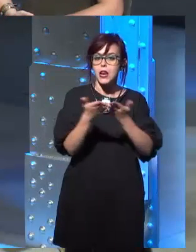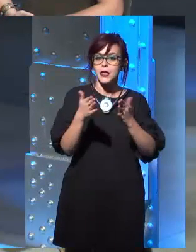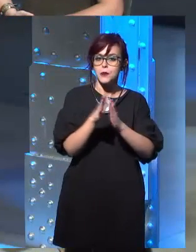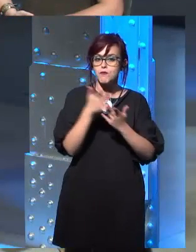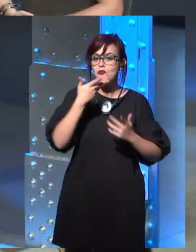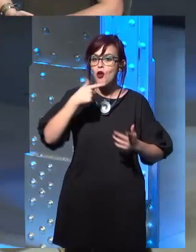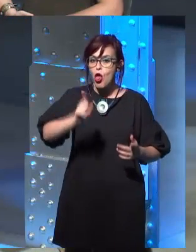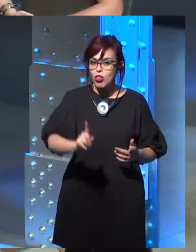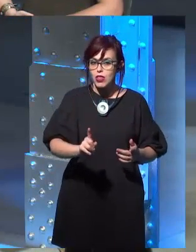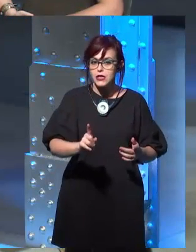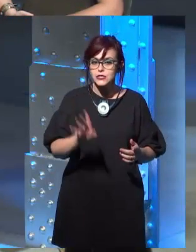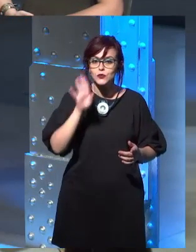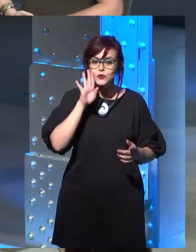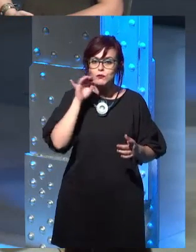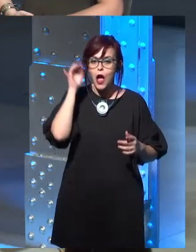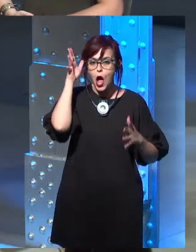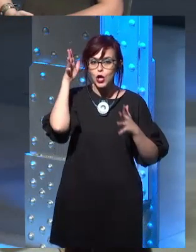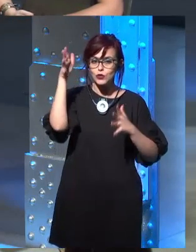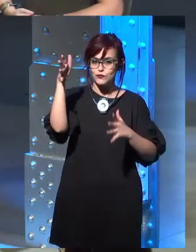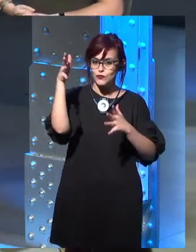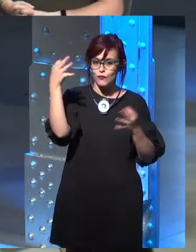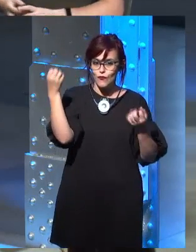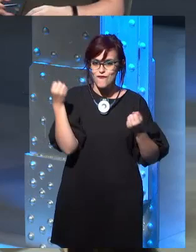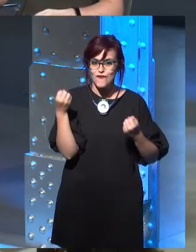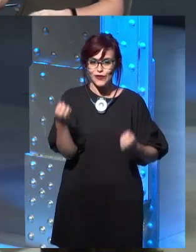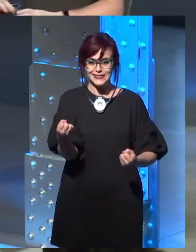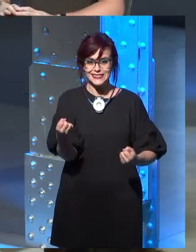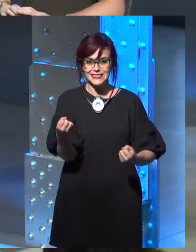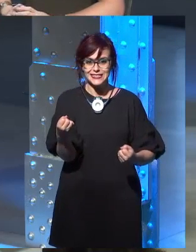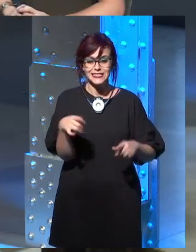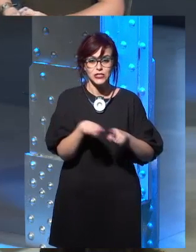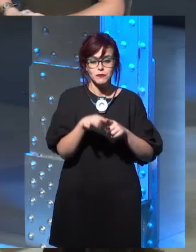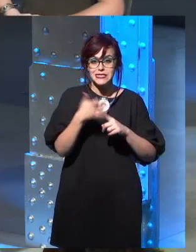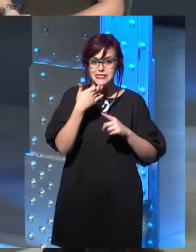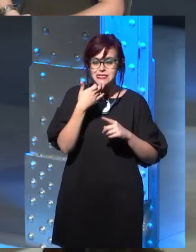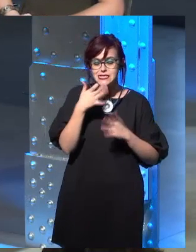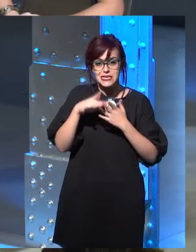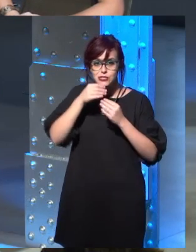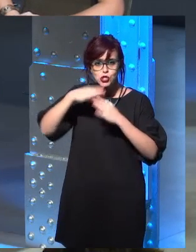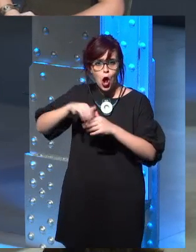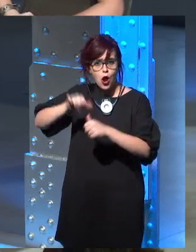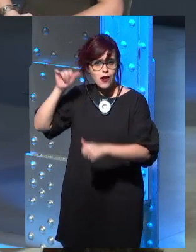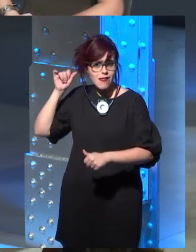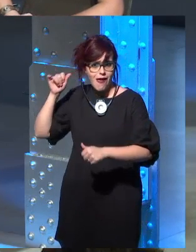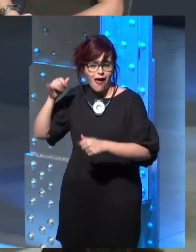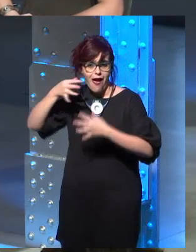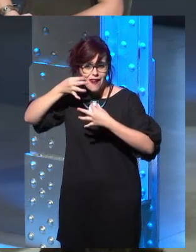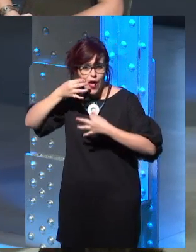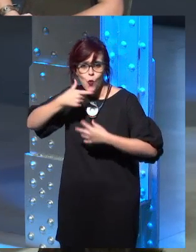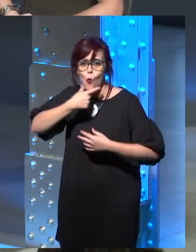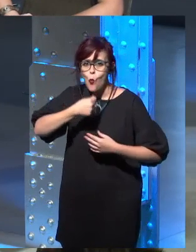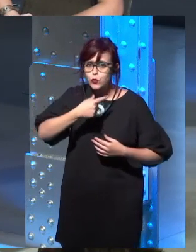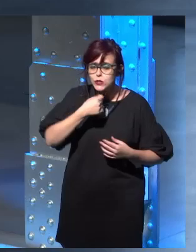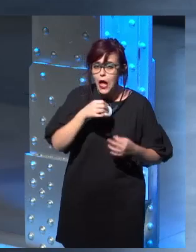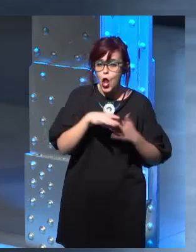que no lo conozcan? Colomínez, Colomínez was the one preparing this edition of the book, the artist, and